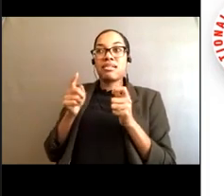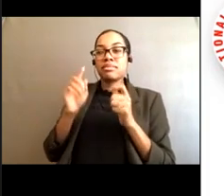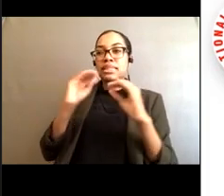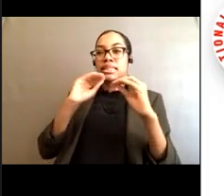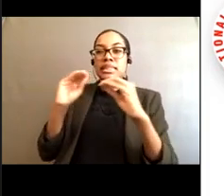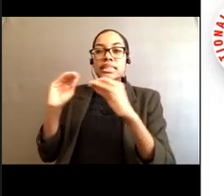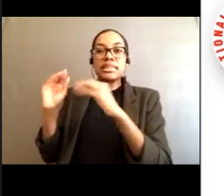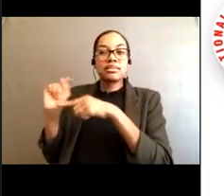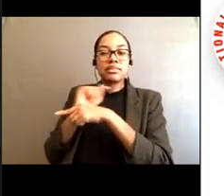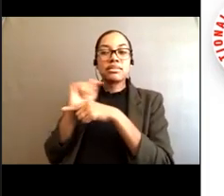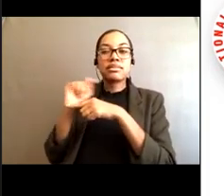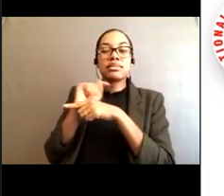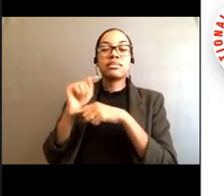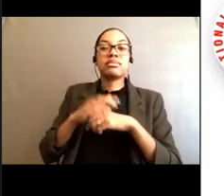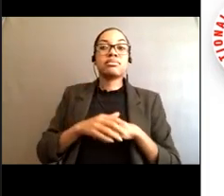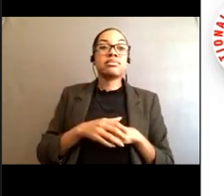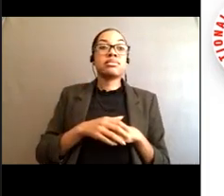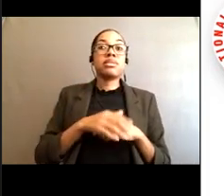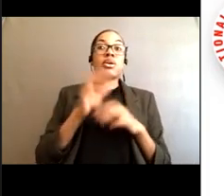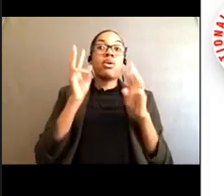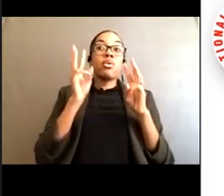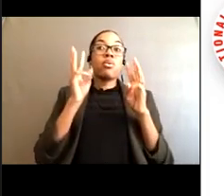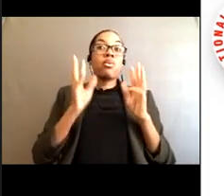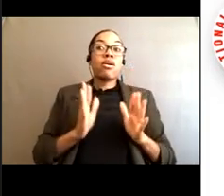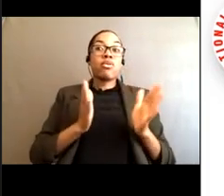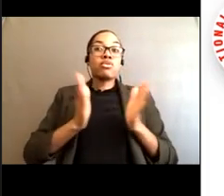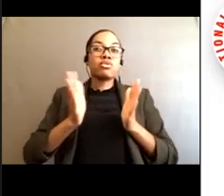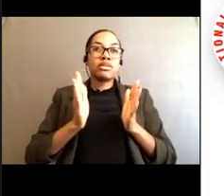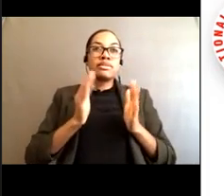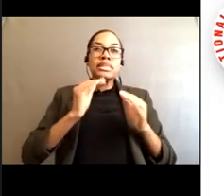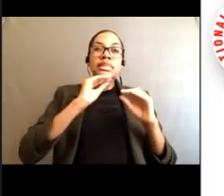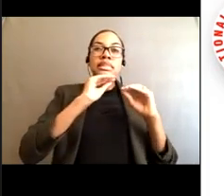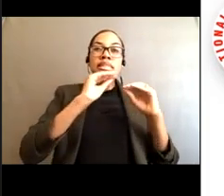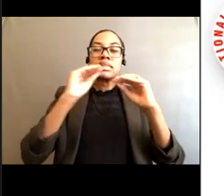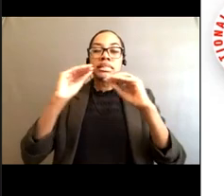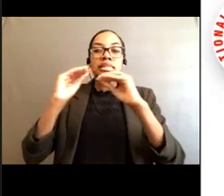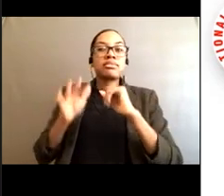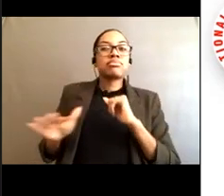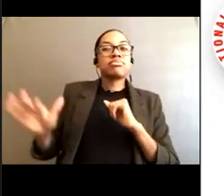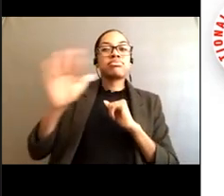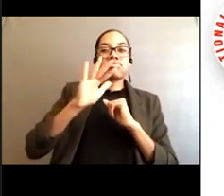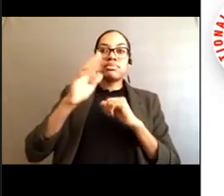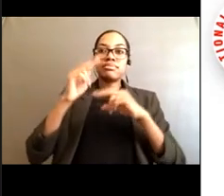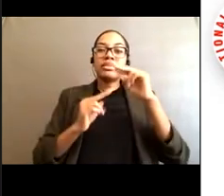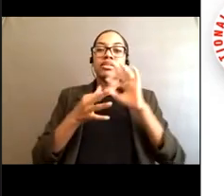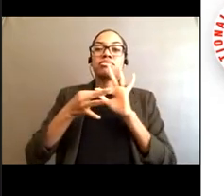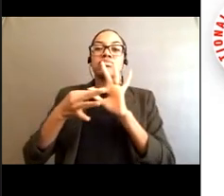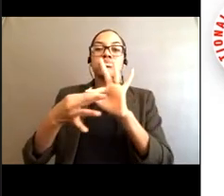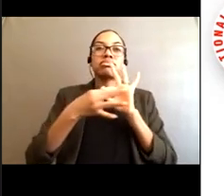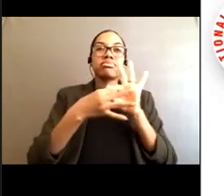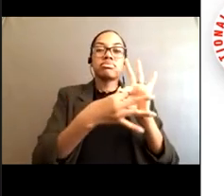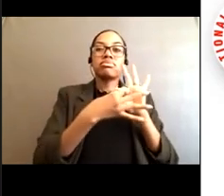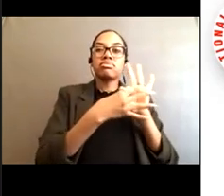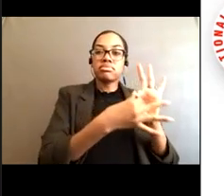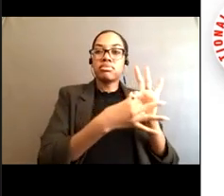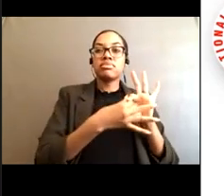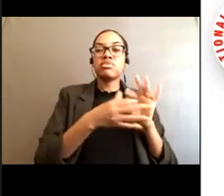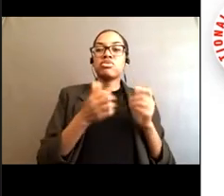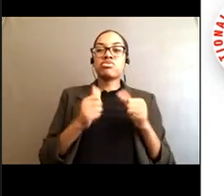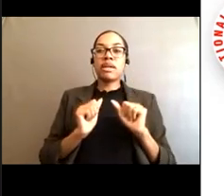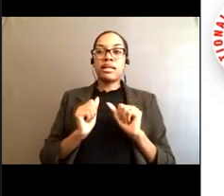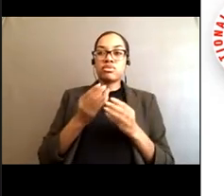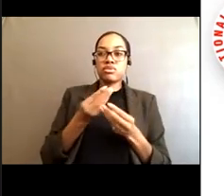partners. You know, the Weather Service's strengths are through its partnerships. We build and work on these problems together.